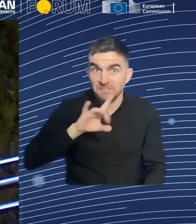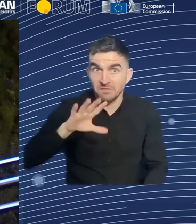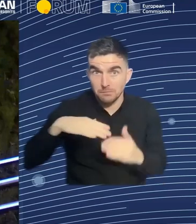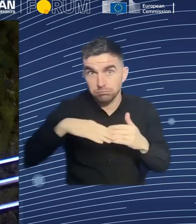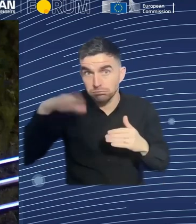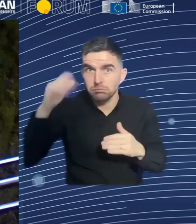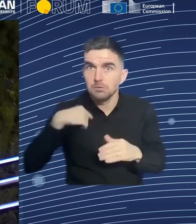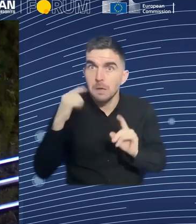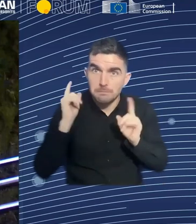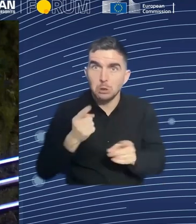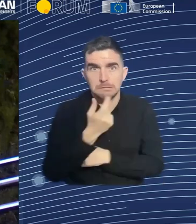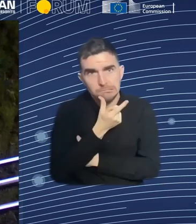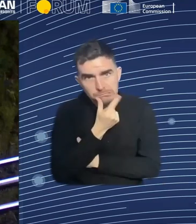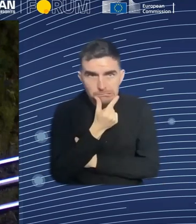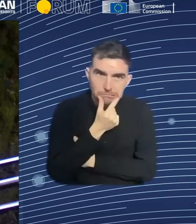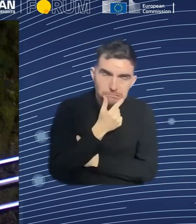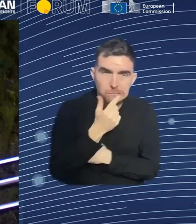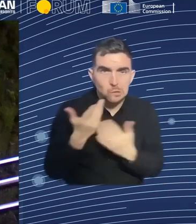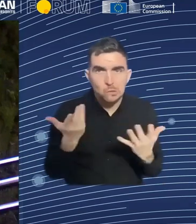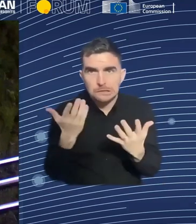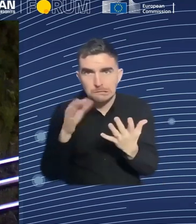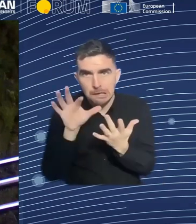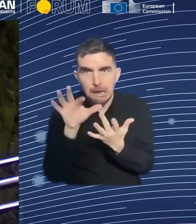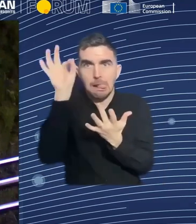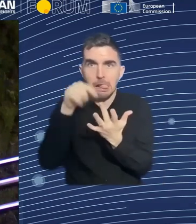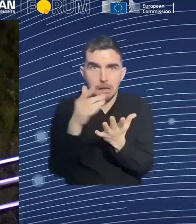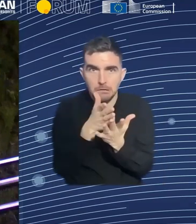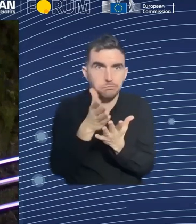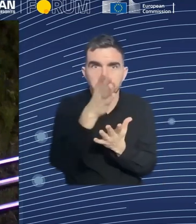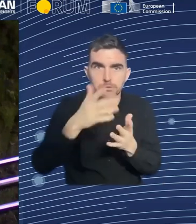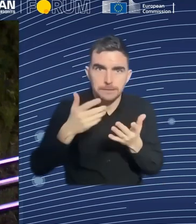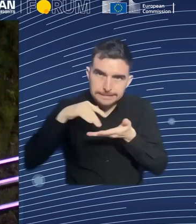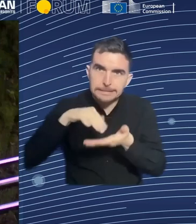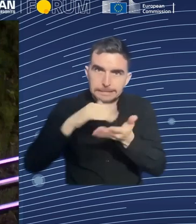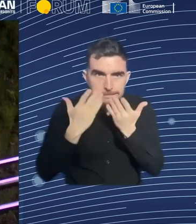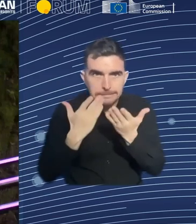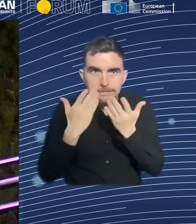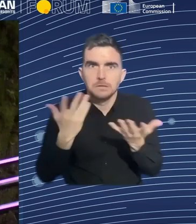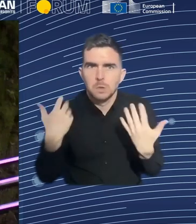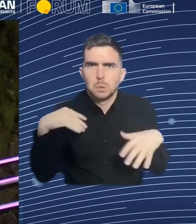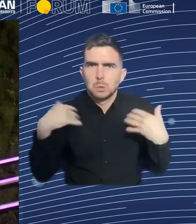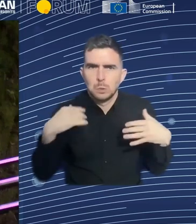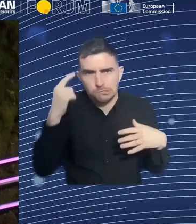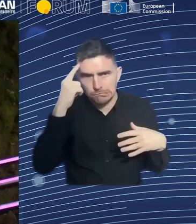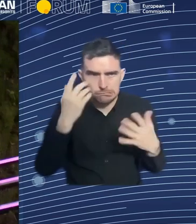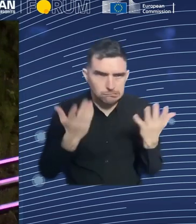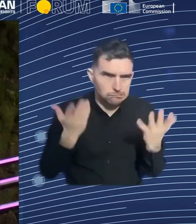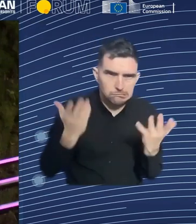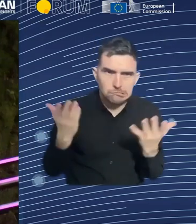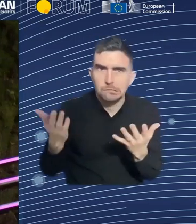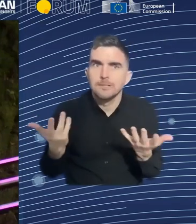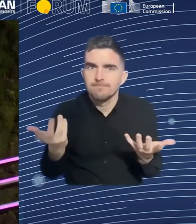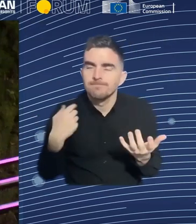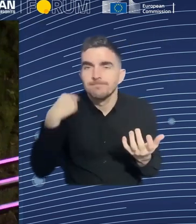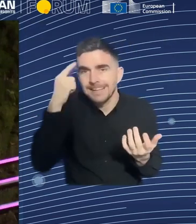may be important. And I think, you know, that division at school level needs to be much softer because we've